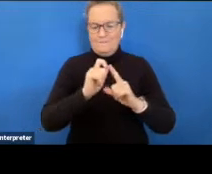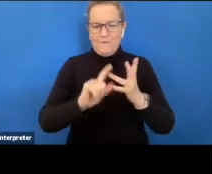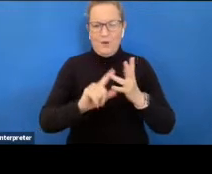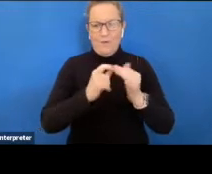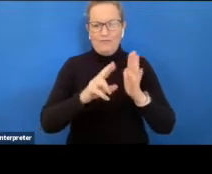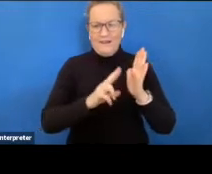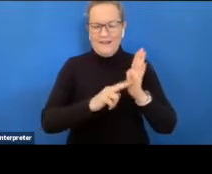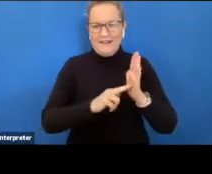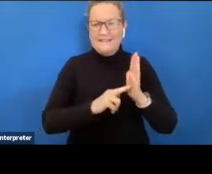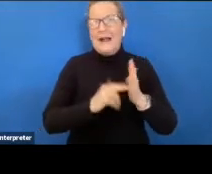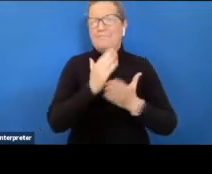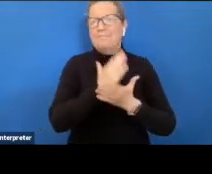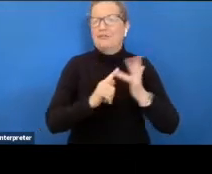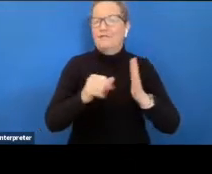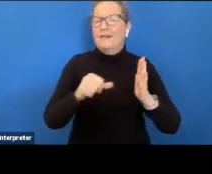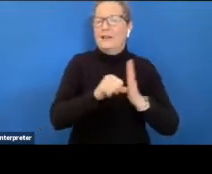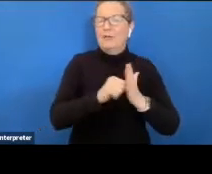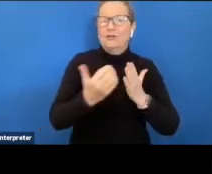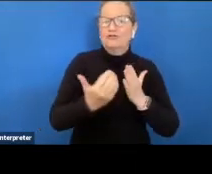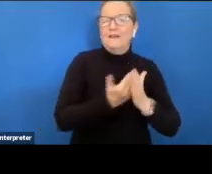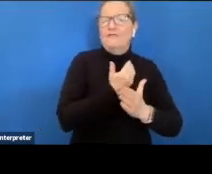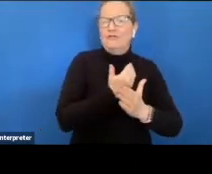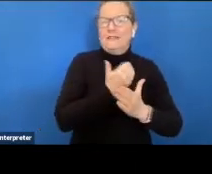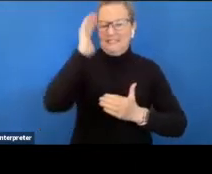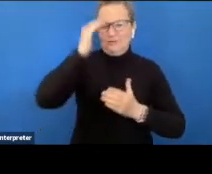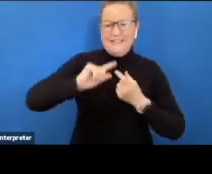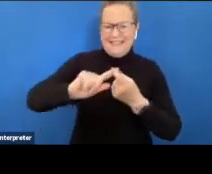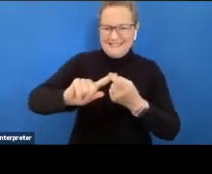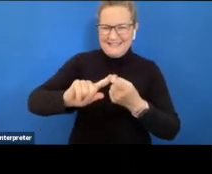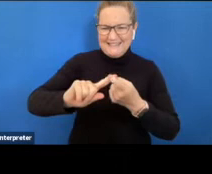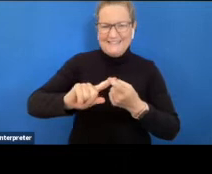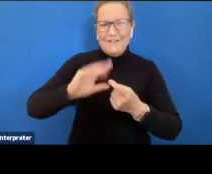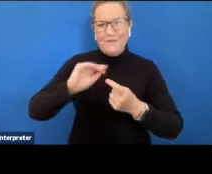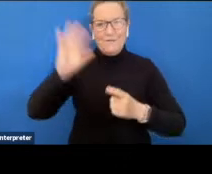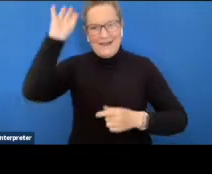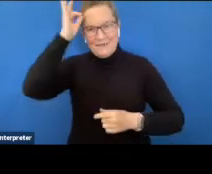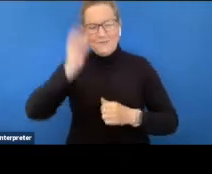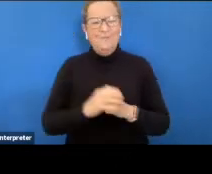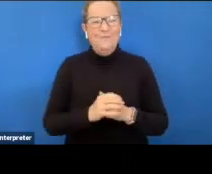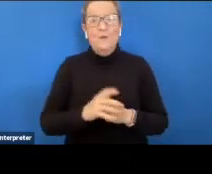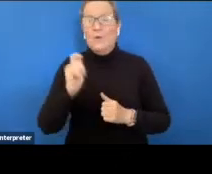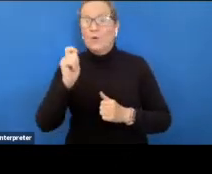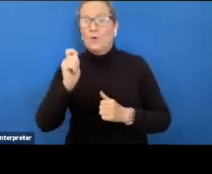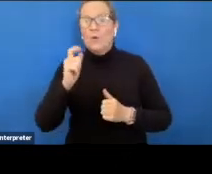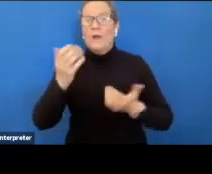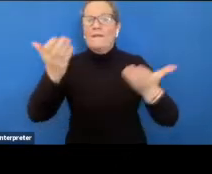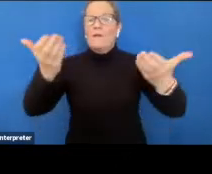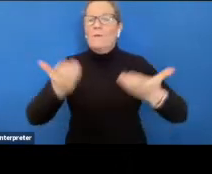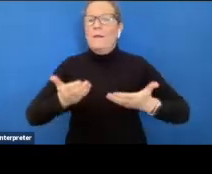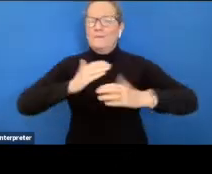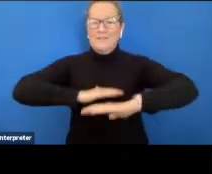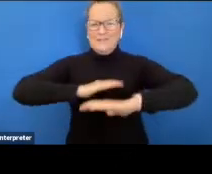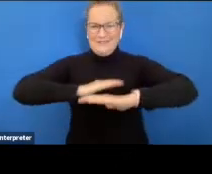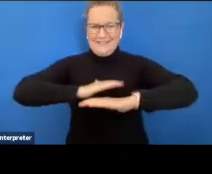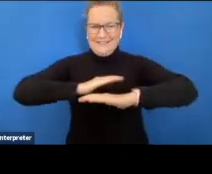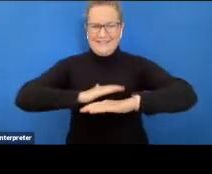economic recovery and resilience team at darabin city council we'll shortly be crossing to orangery elder uncle tony garvey